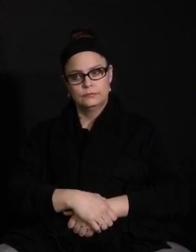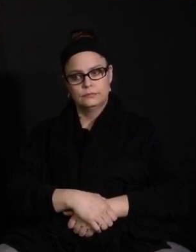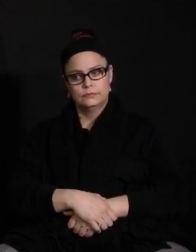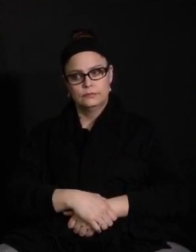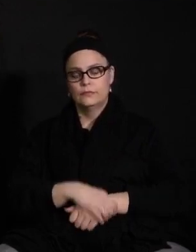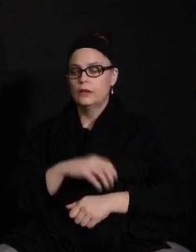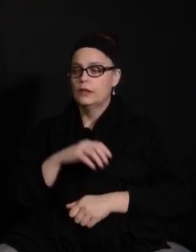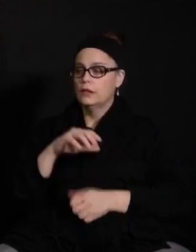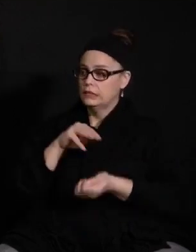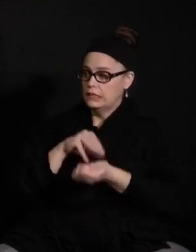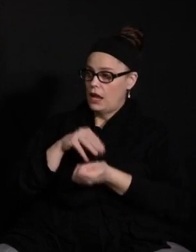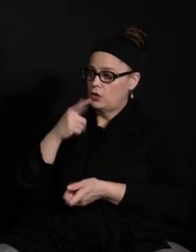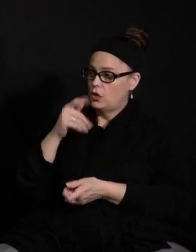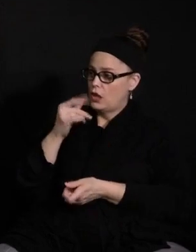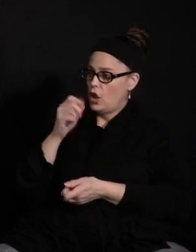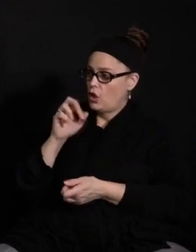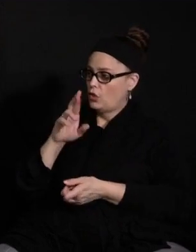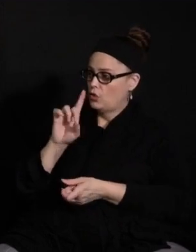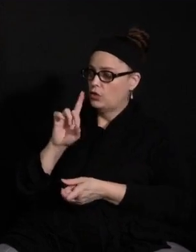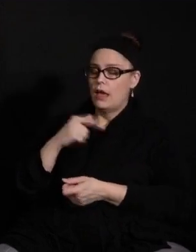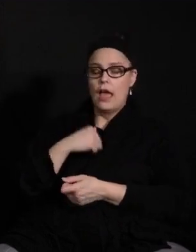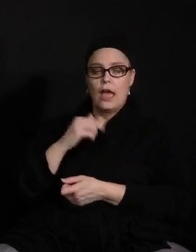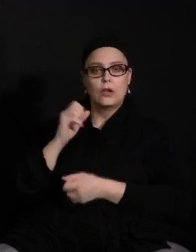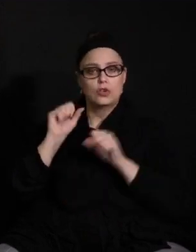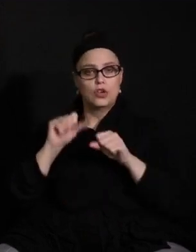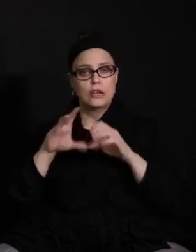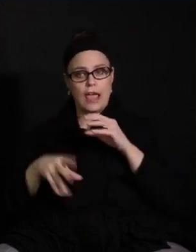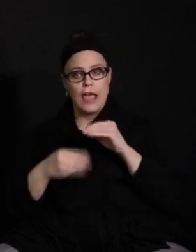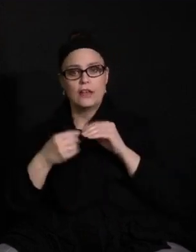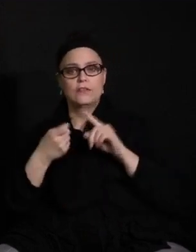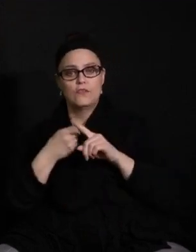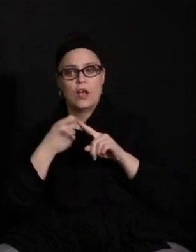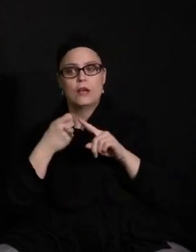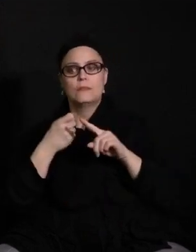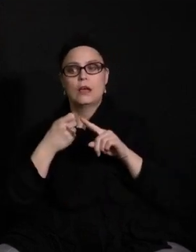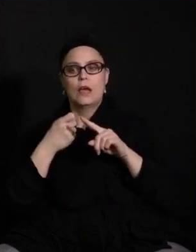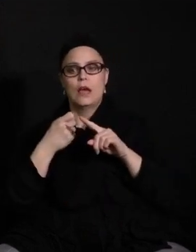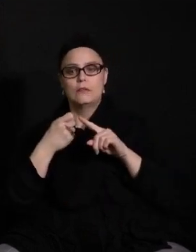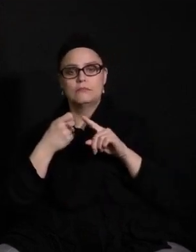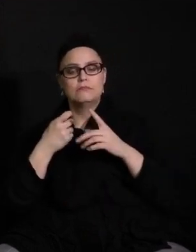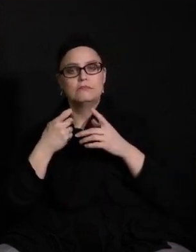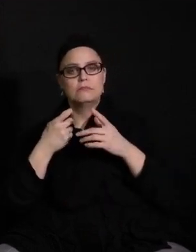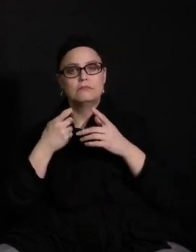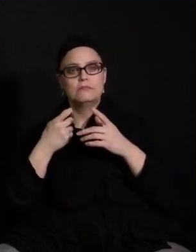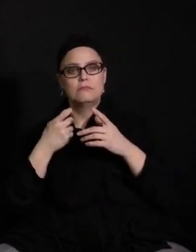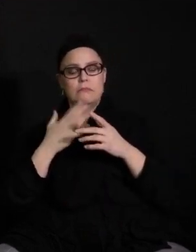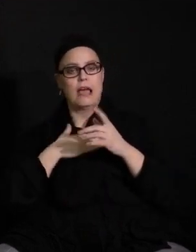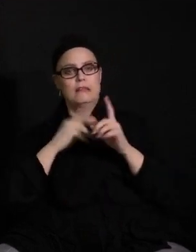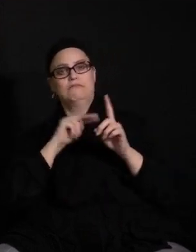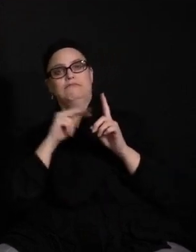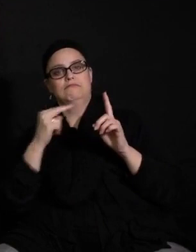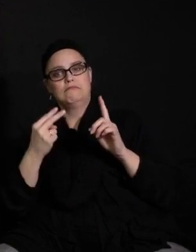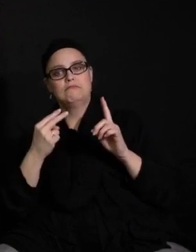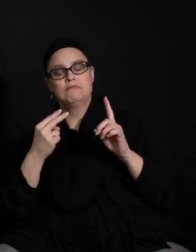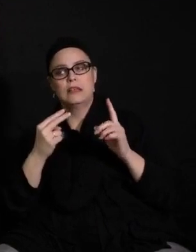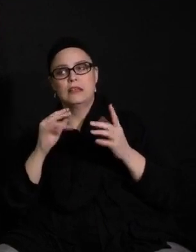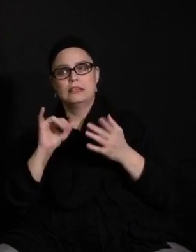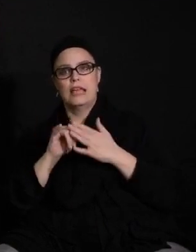Dr. Gothard, I can add that from an instructional standpoint, it's been amazing to see the educators